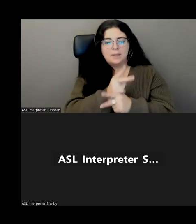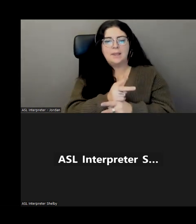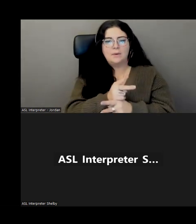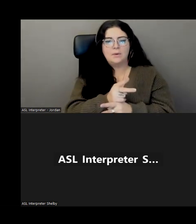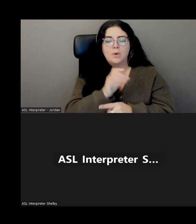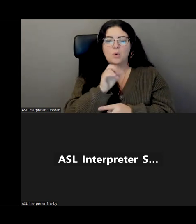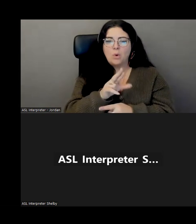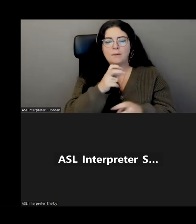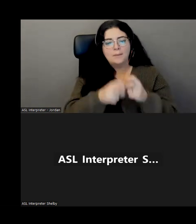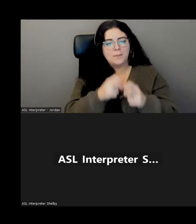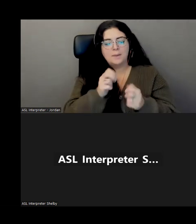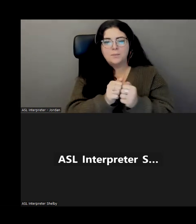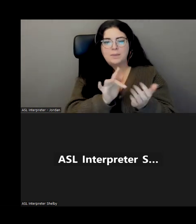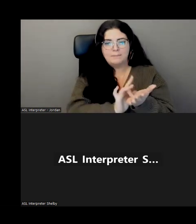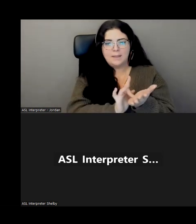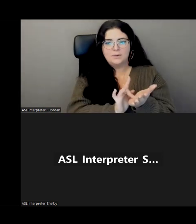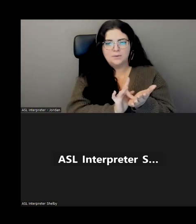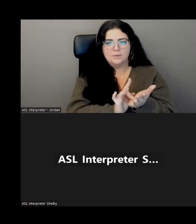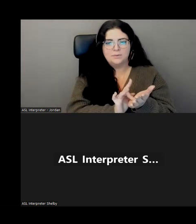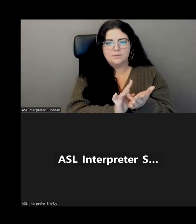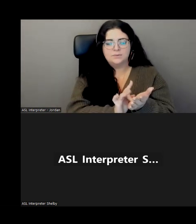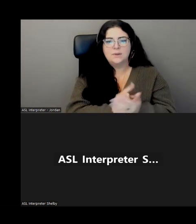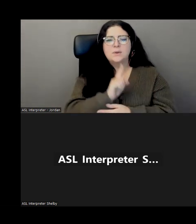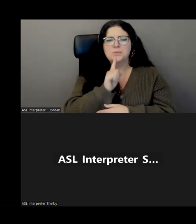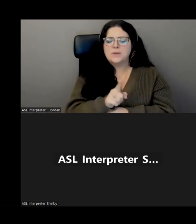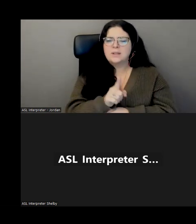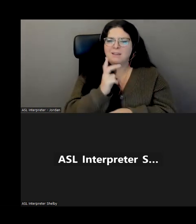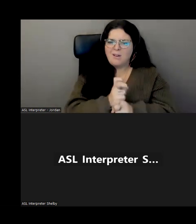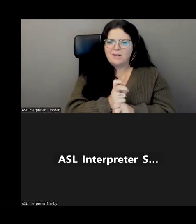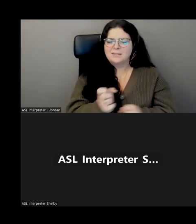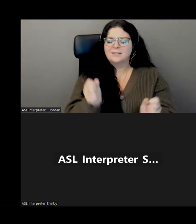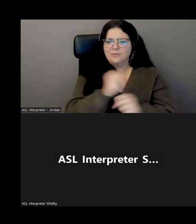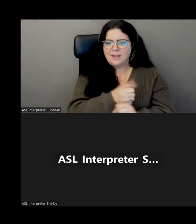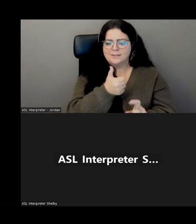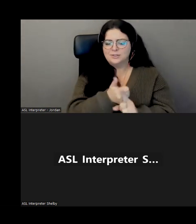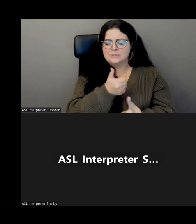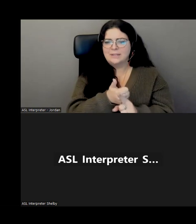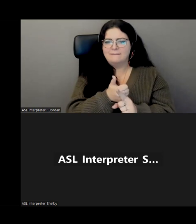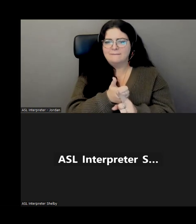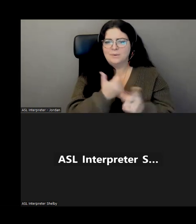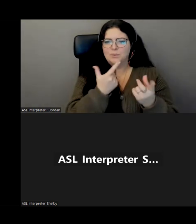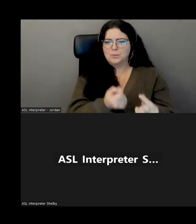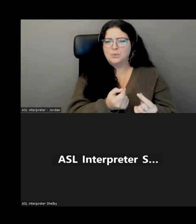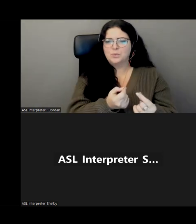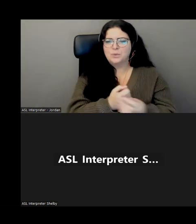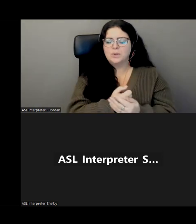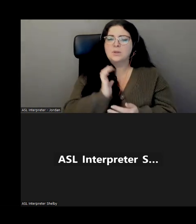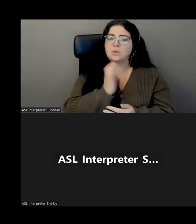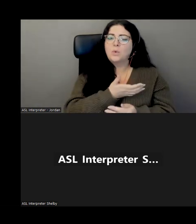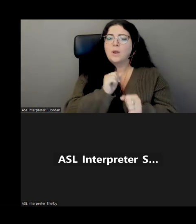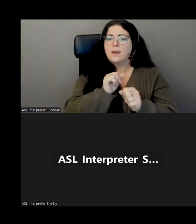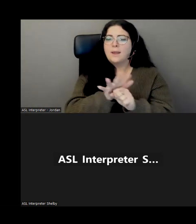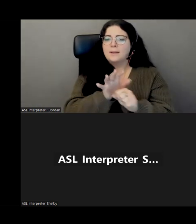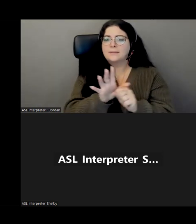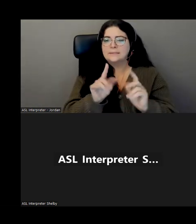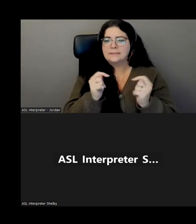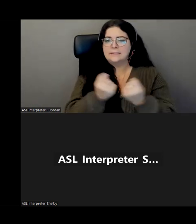the medical system and it can be really, really hard to fight for those kind of things on your own. Our advocacy team is